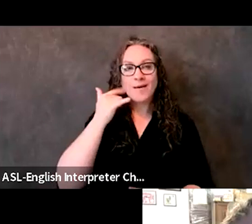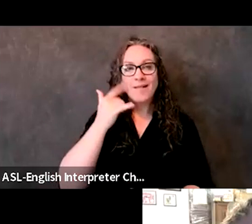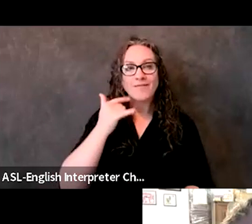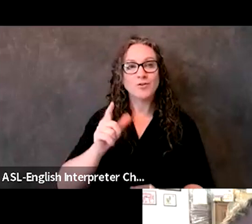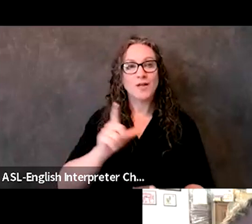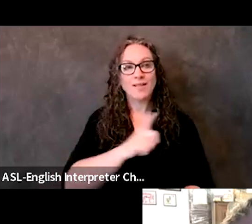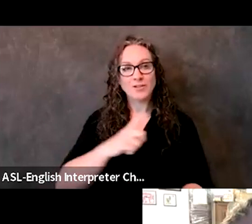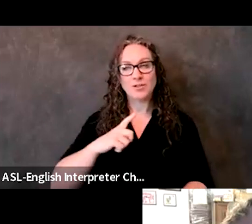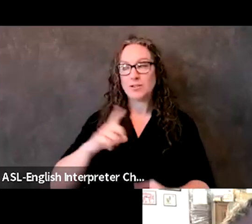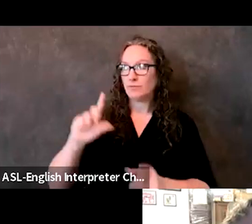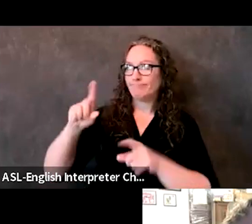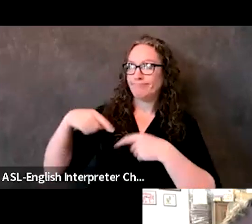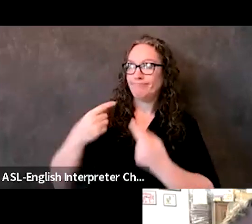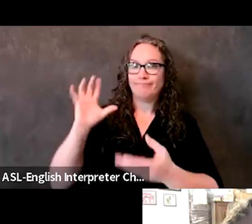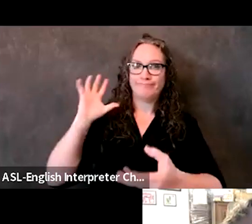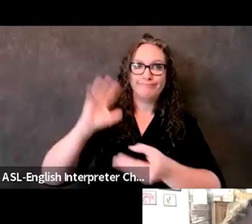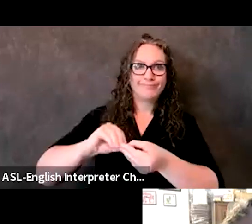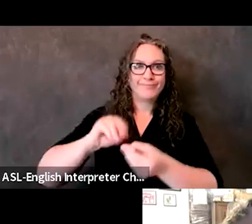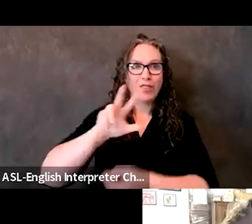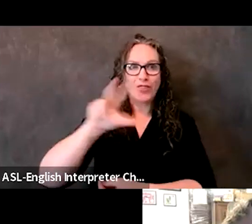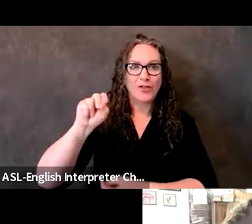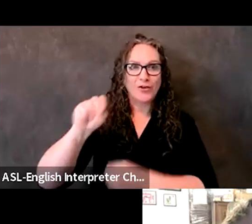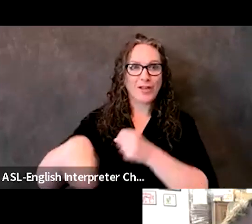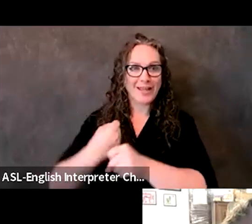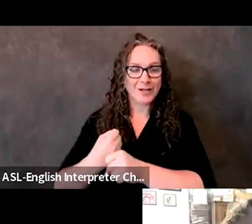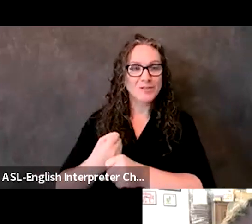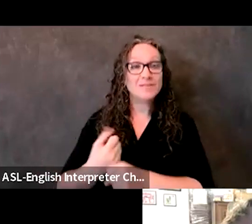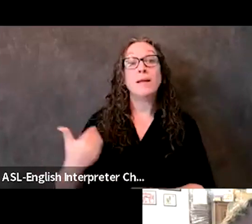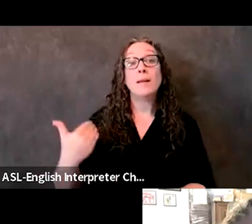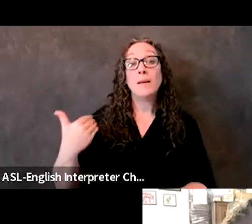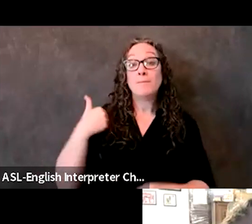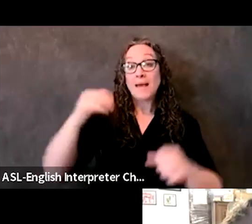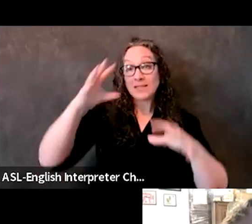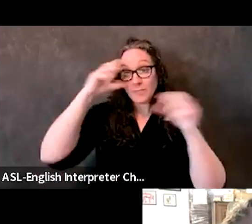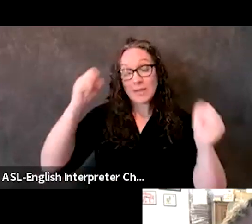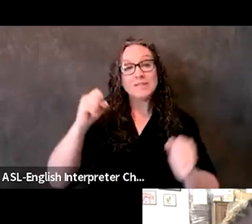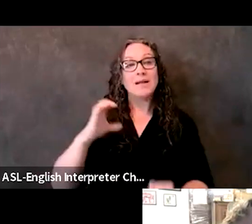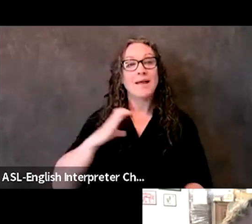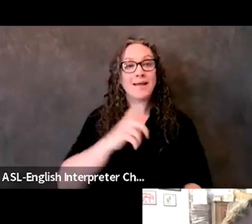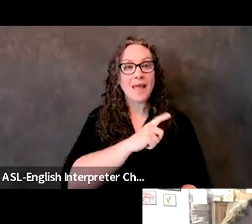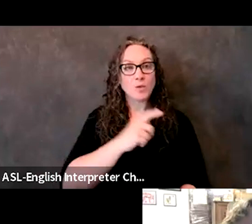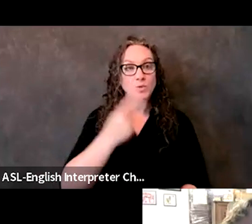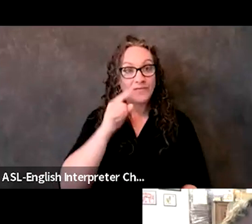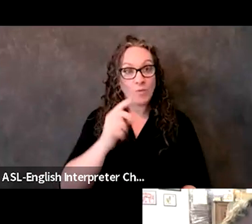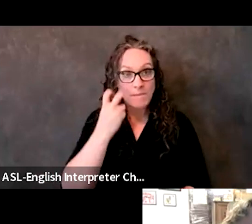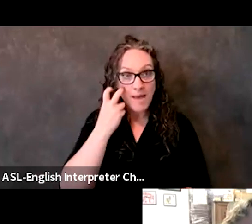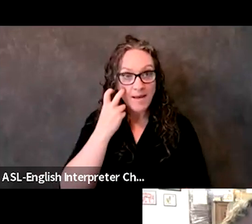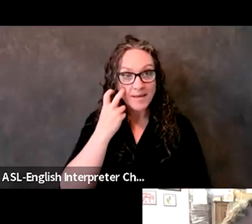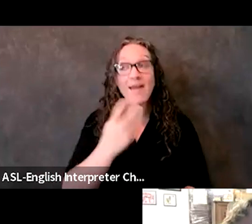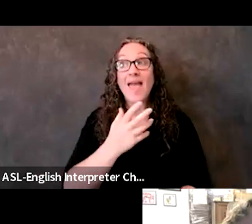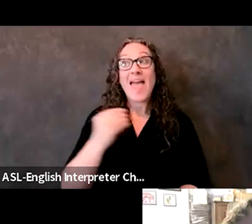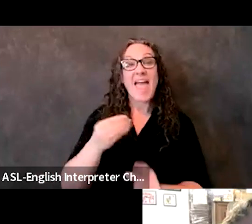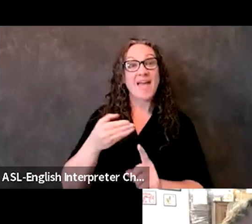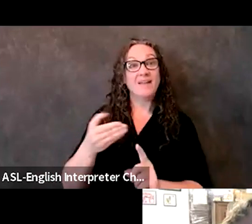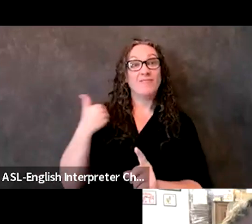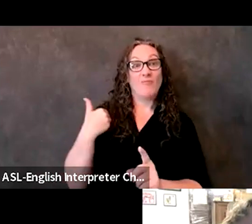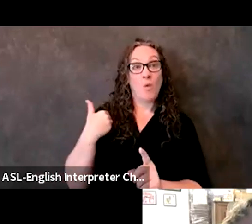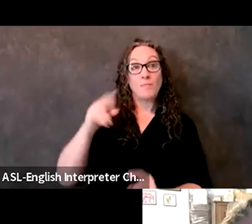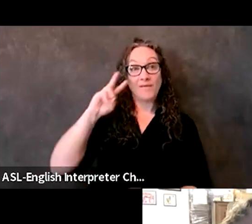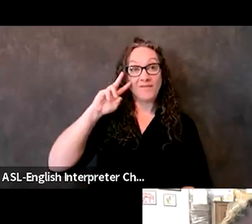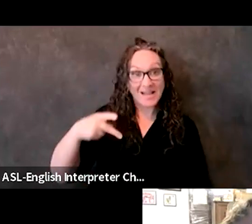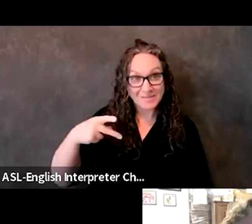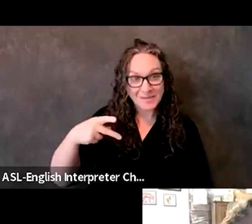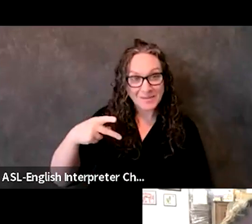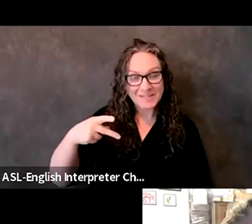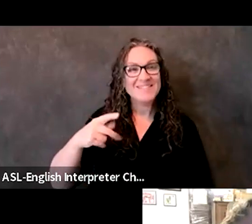He's a past president of the California Council of the Blind and former vice president of the American Council